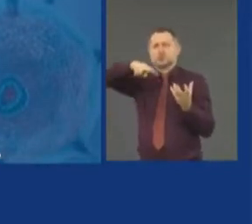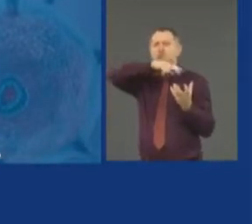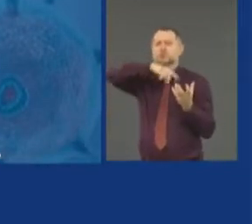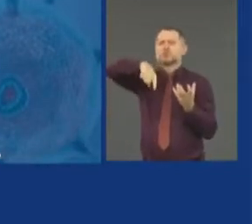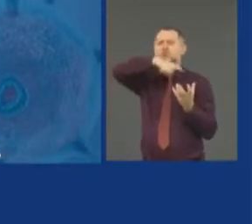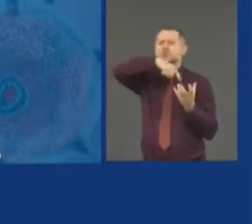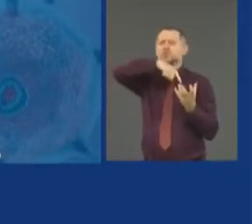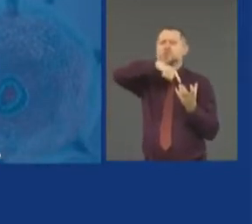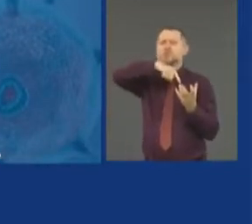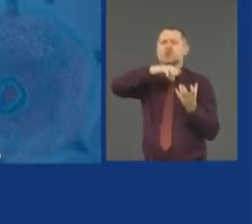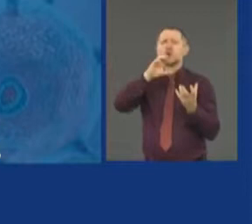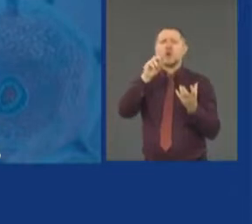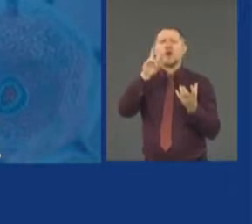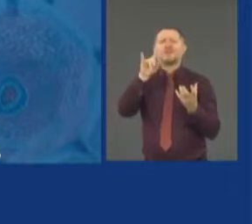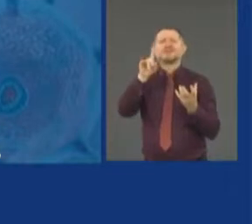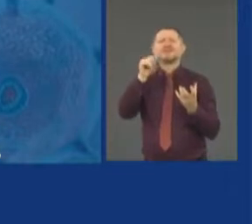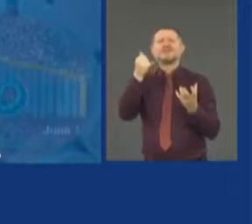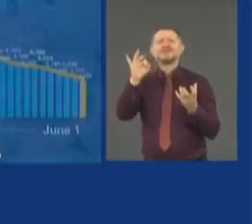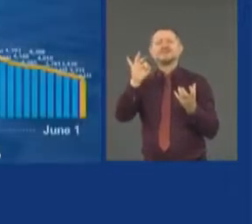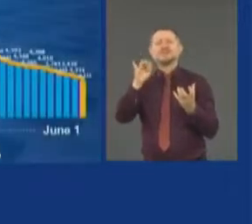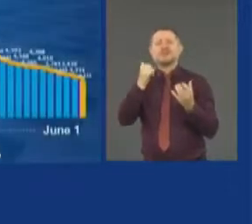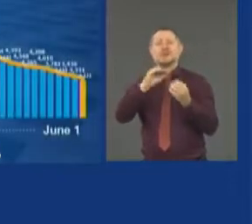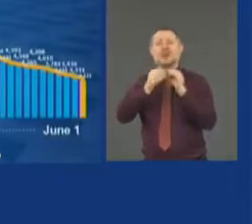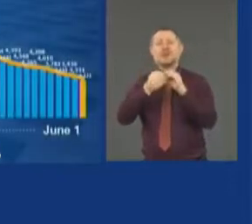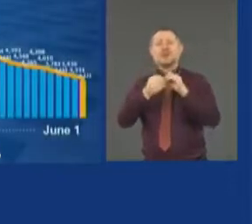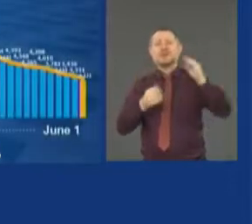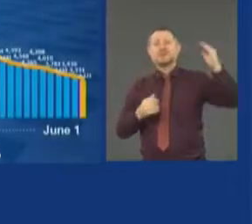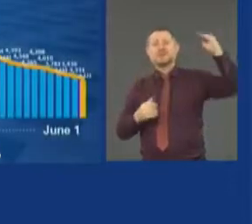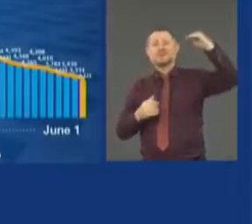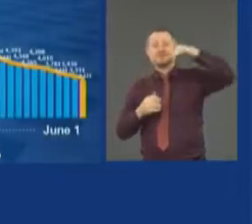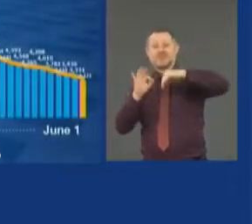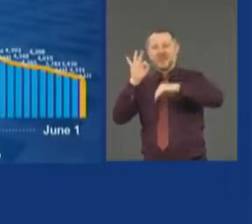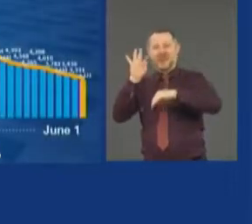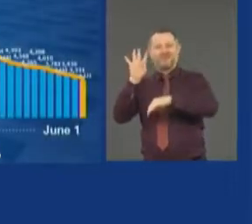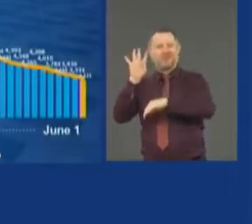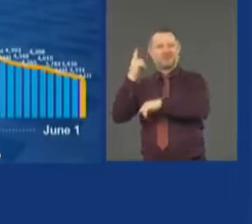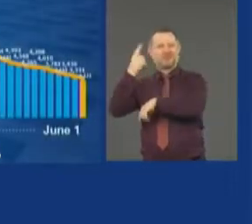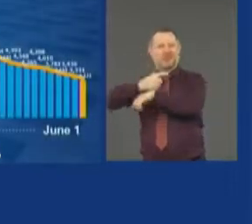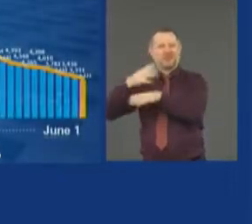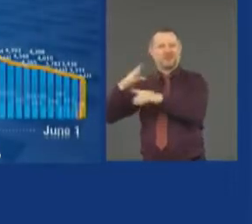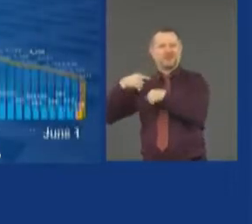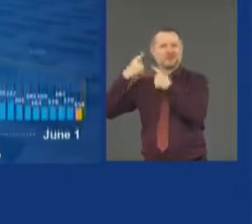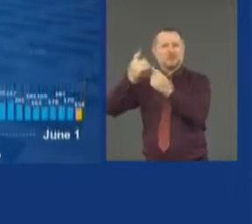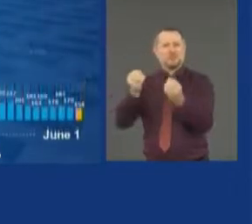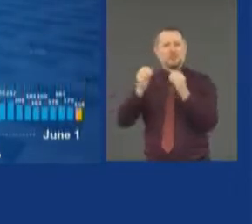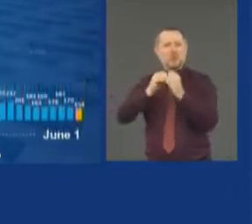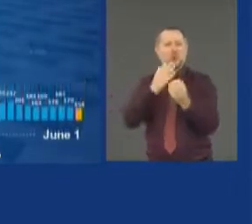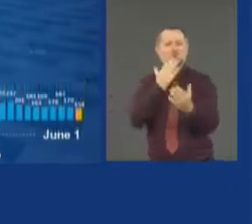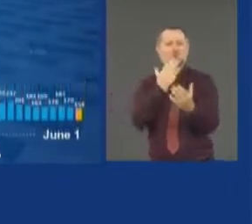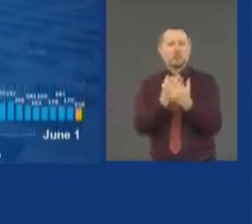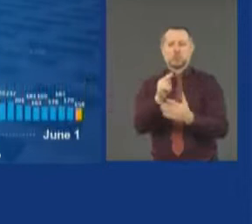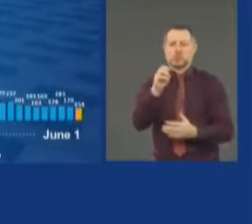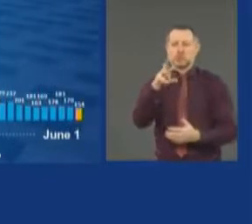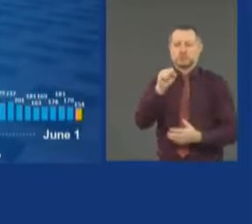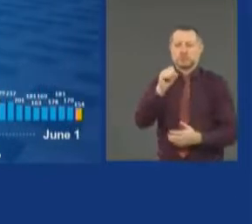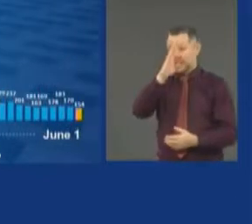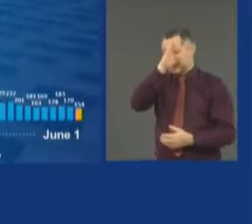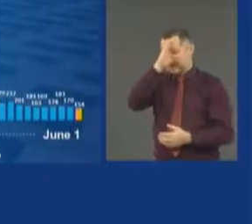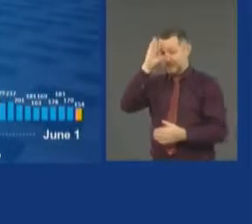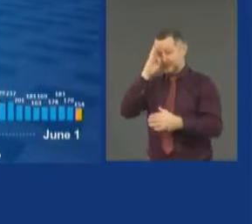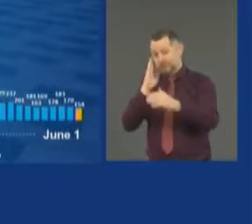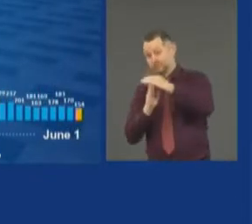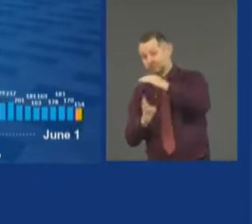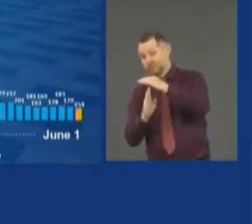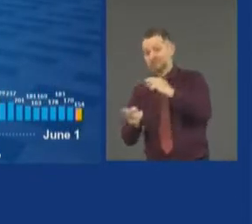day 94, we have more good news today. Number of hospitalizations are down. Number of